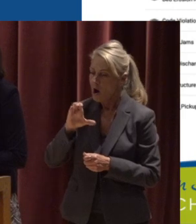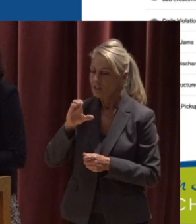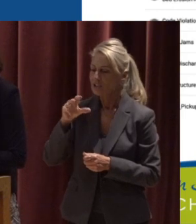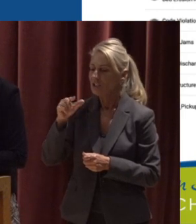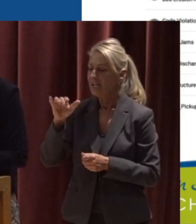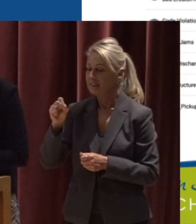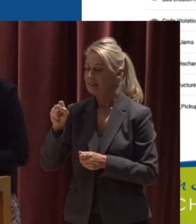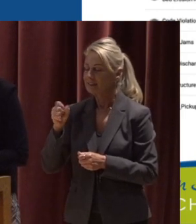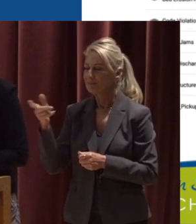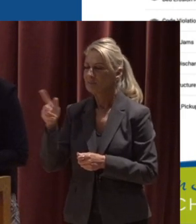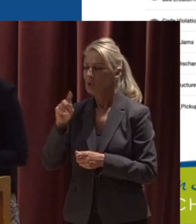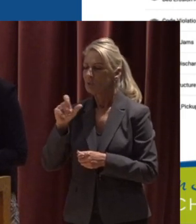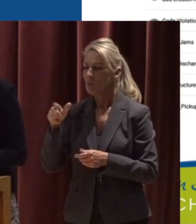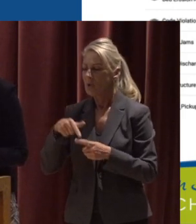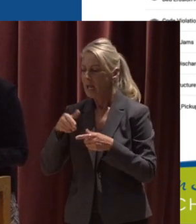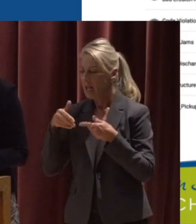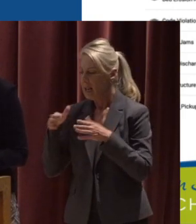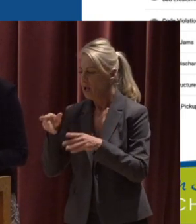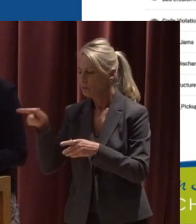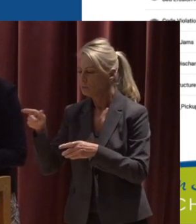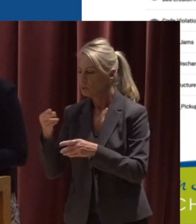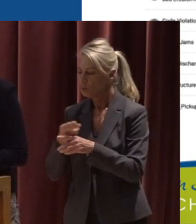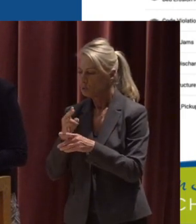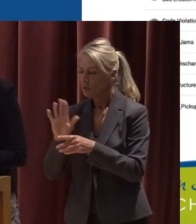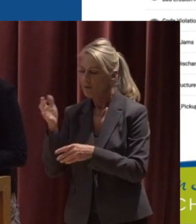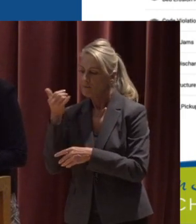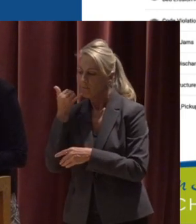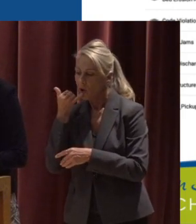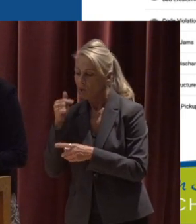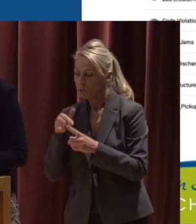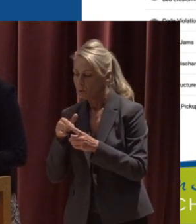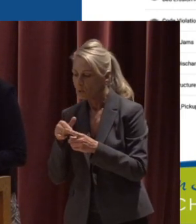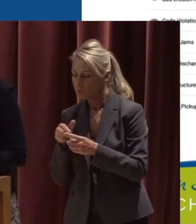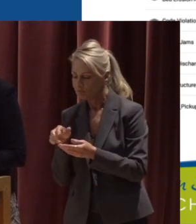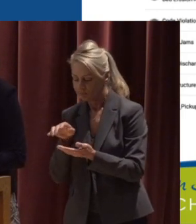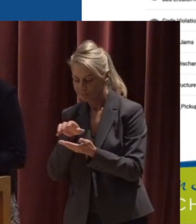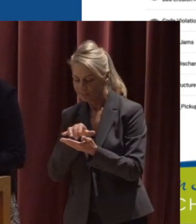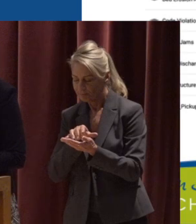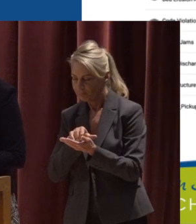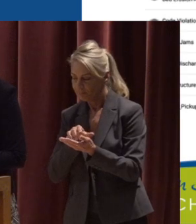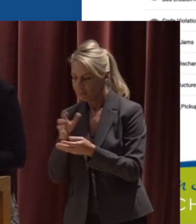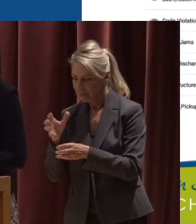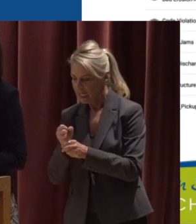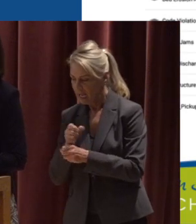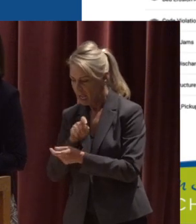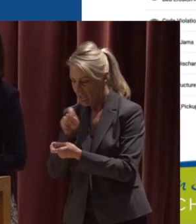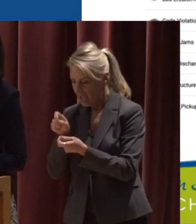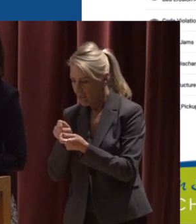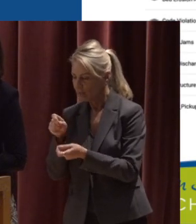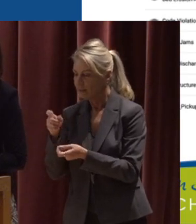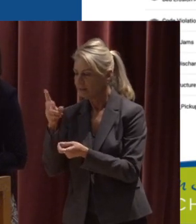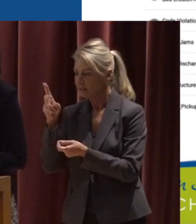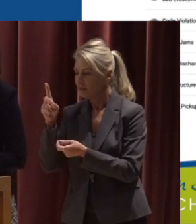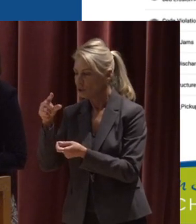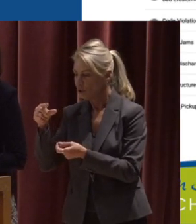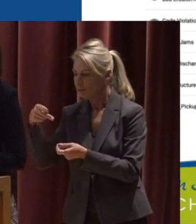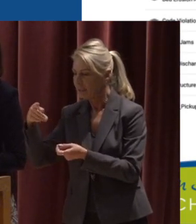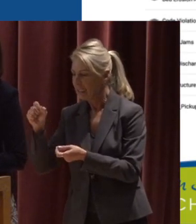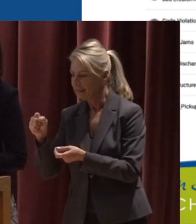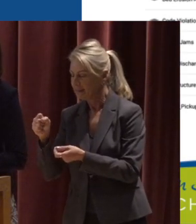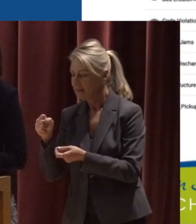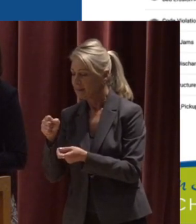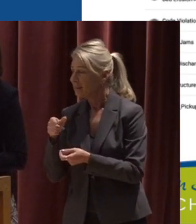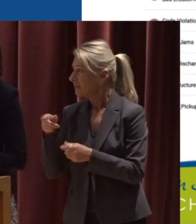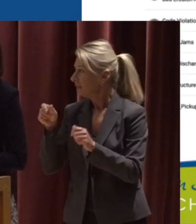that allows stream crew to use their mobile cell phones in the field To collect accurate GPS data Stream crew is able to collect data